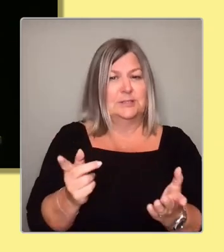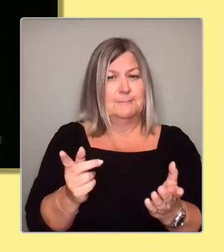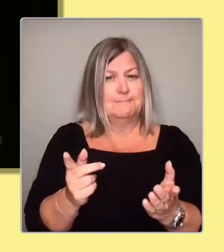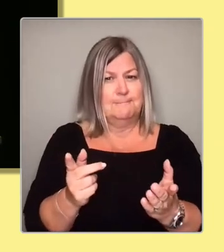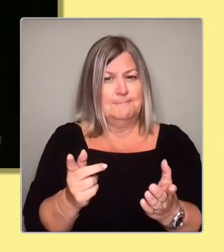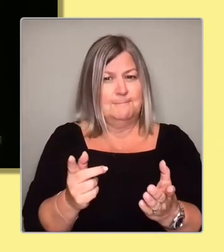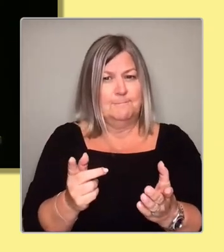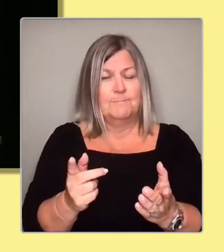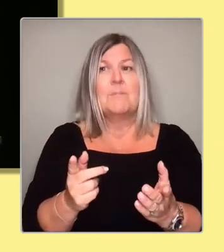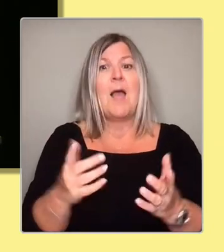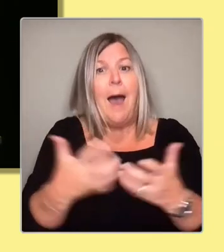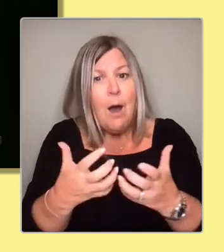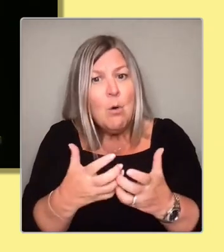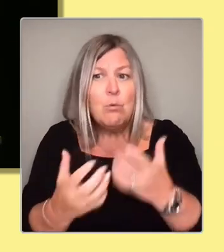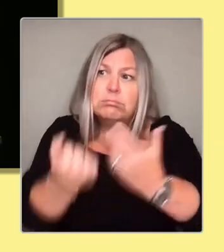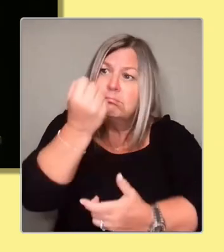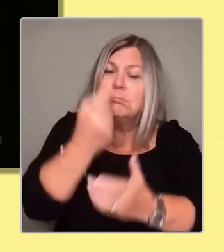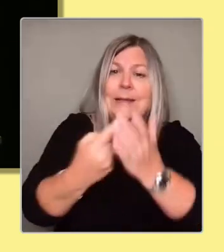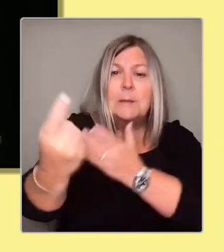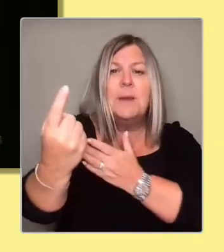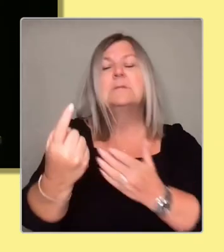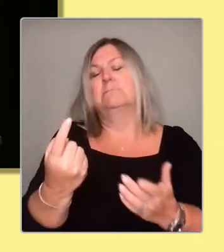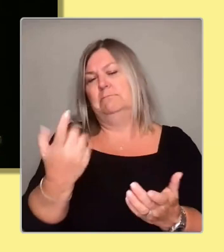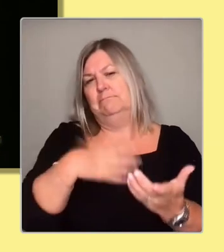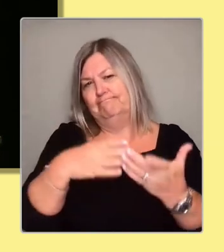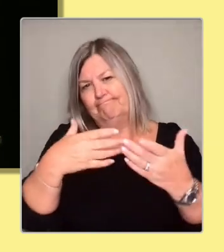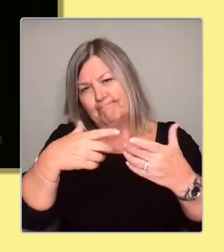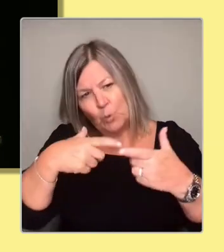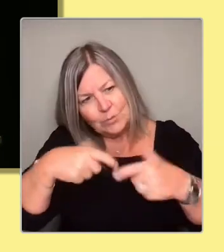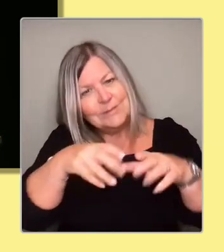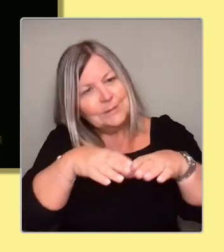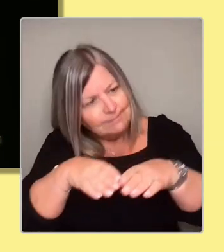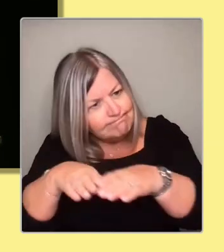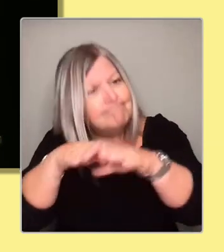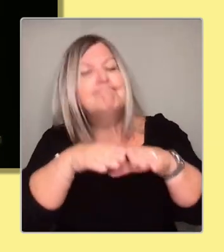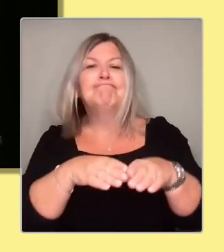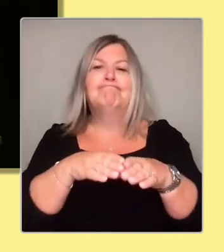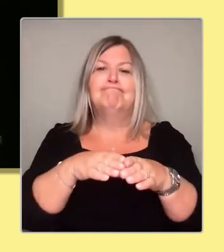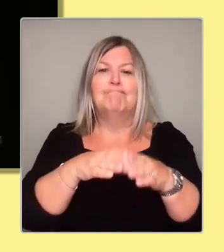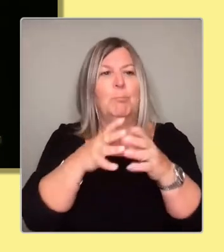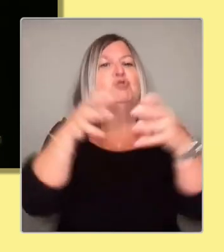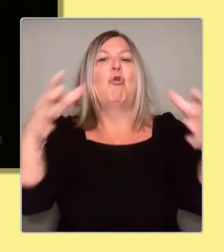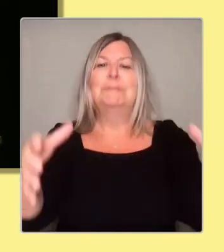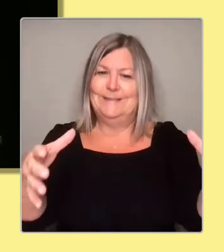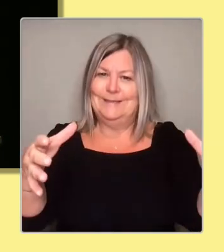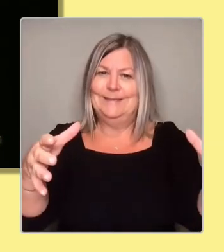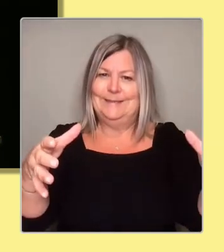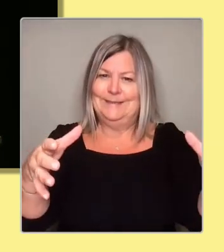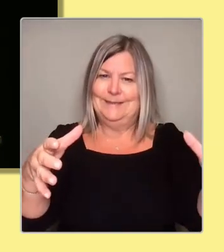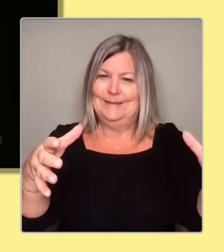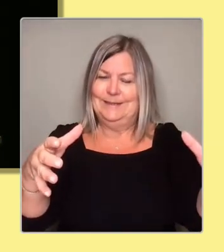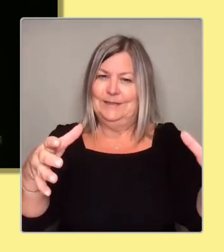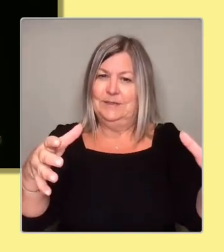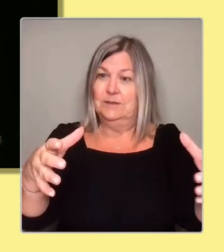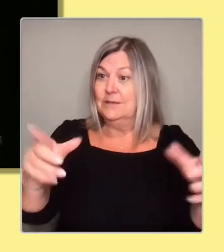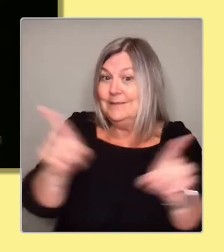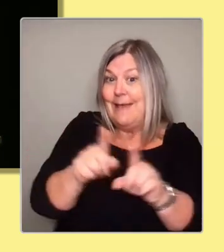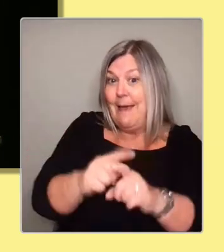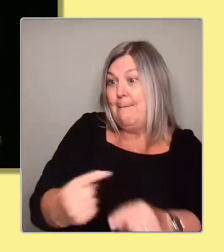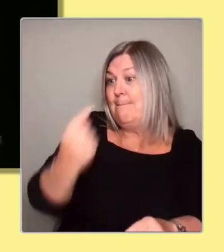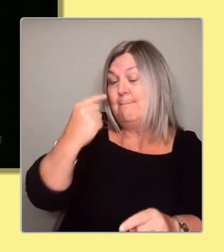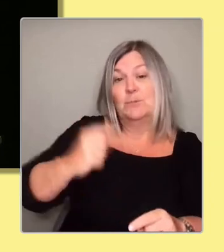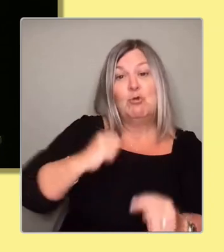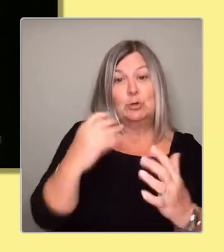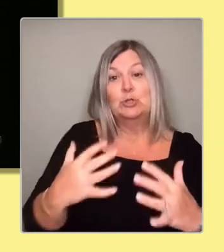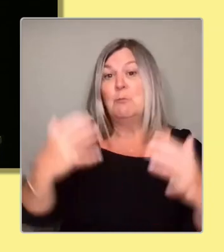making sure we have a consistent majority for independence. The settled will, just as we got our Scottish Parliament. We got that because